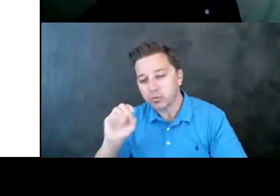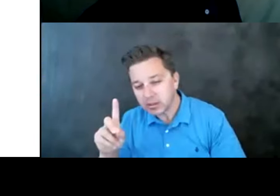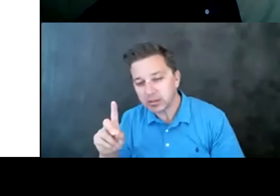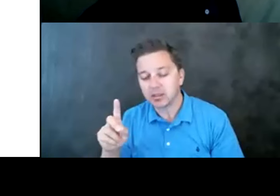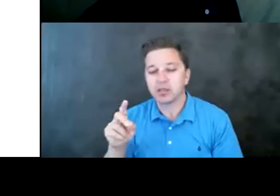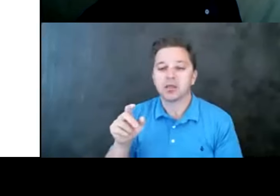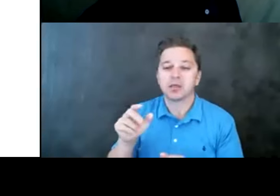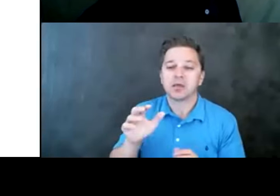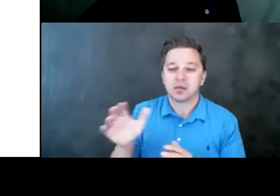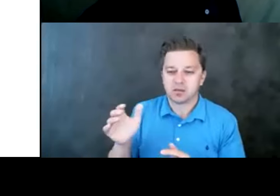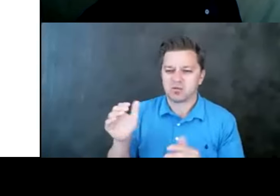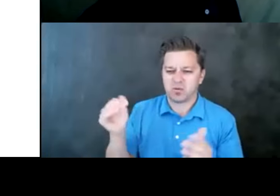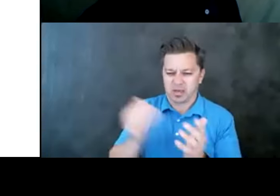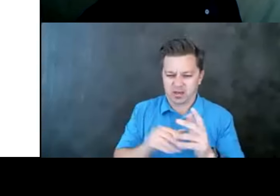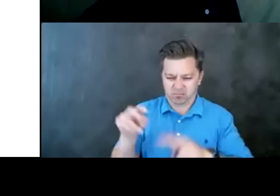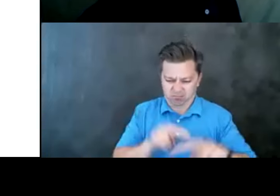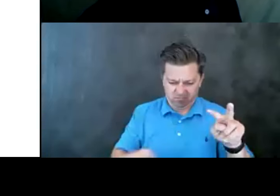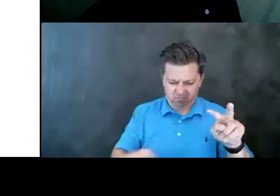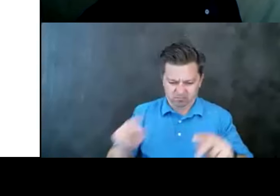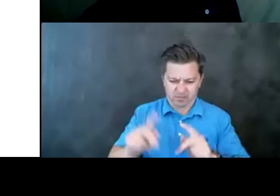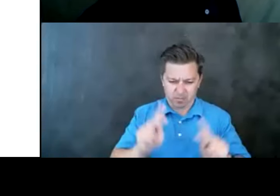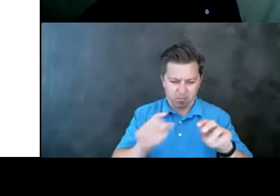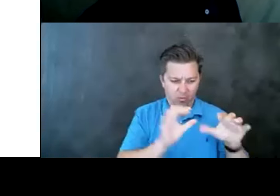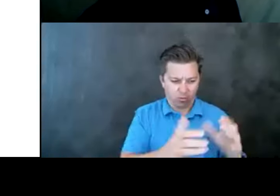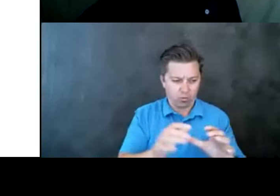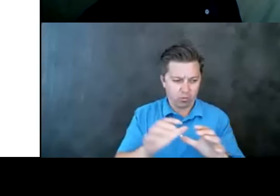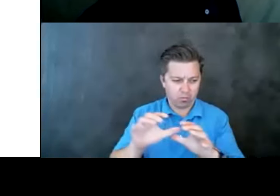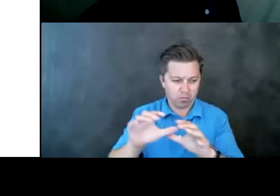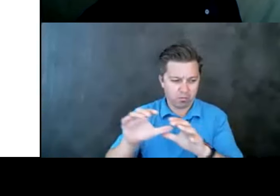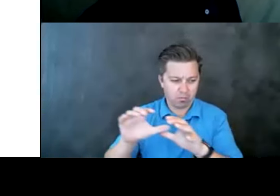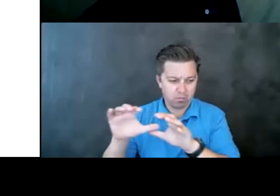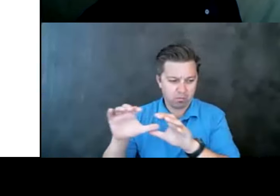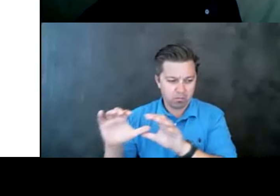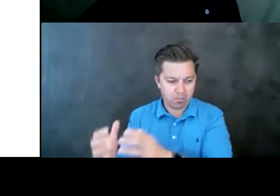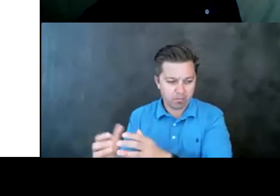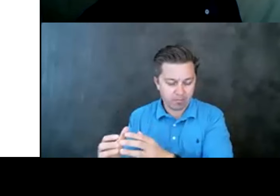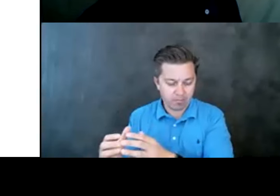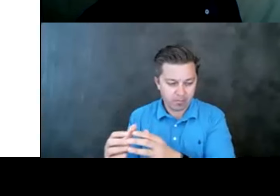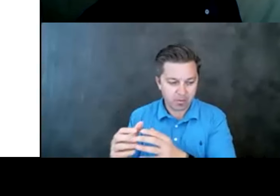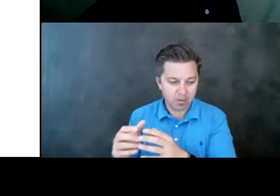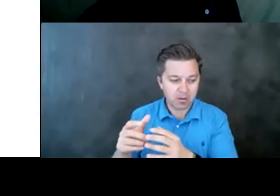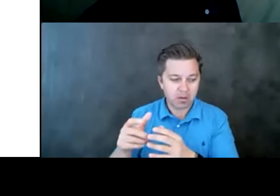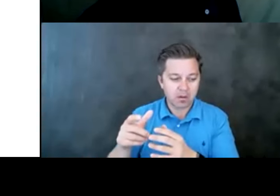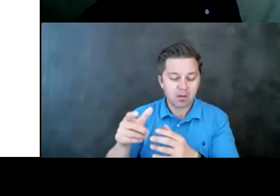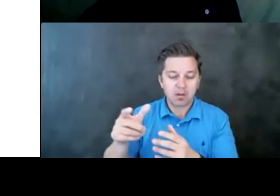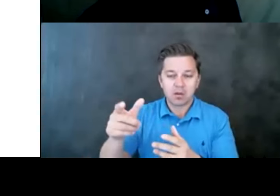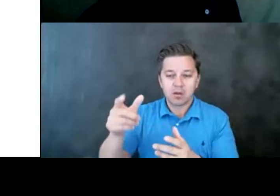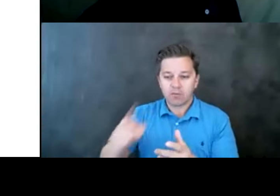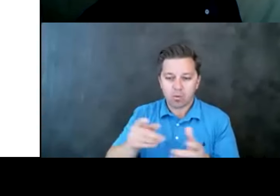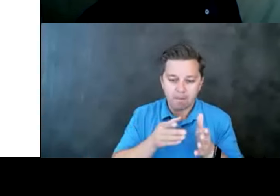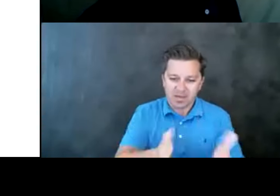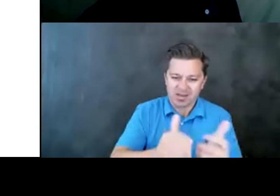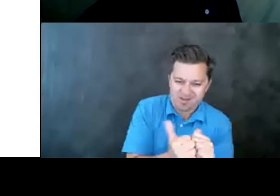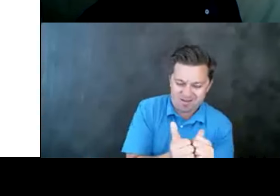different demographic groups and how the means apply to that, the means and methods used in that group, we can start to have more